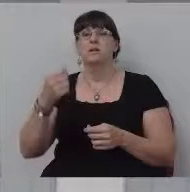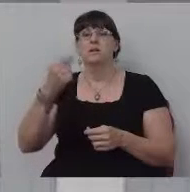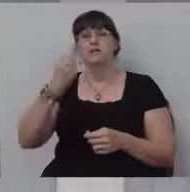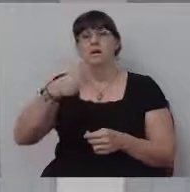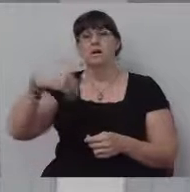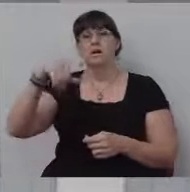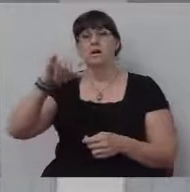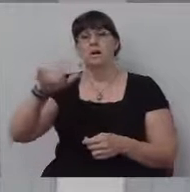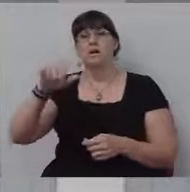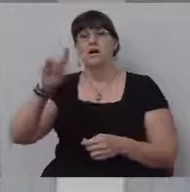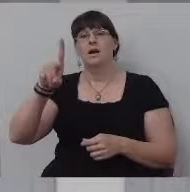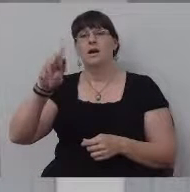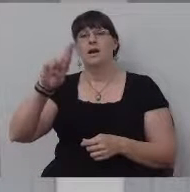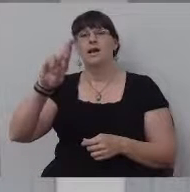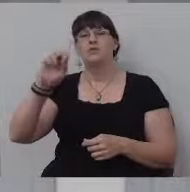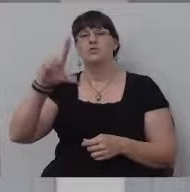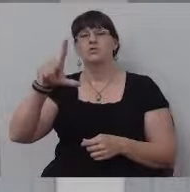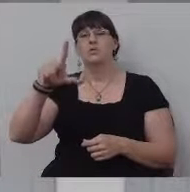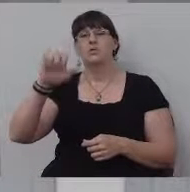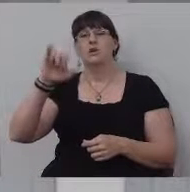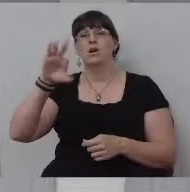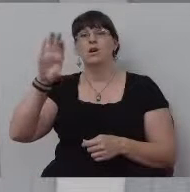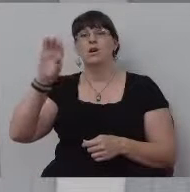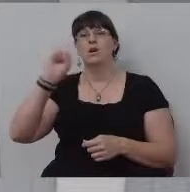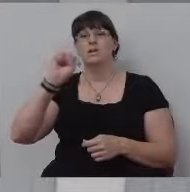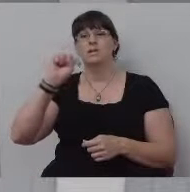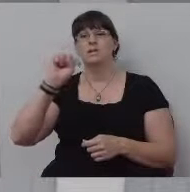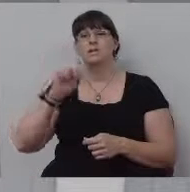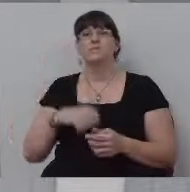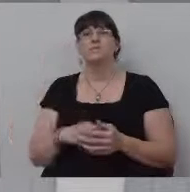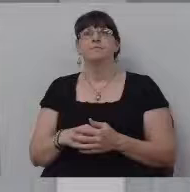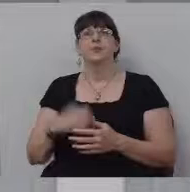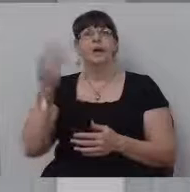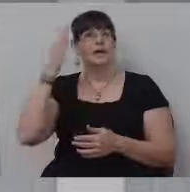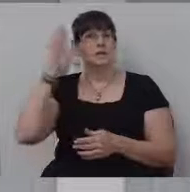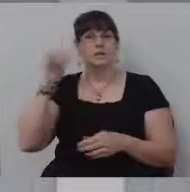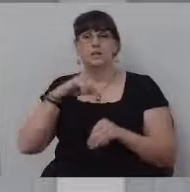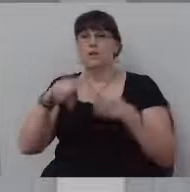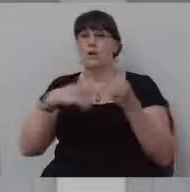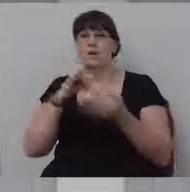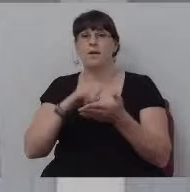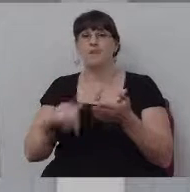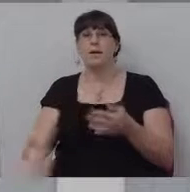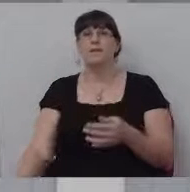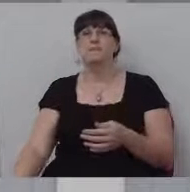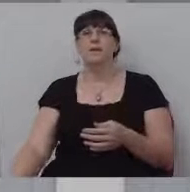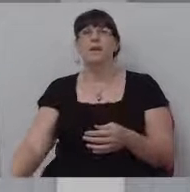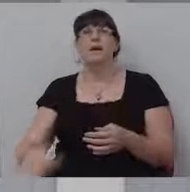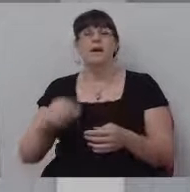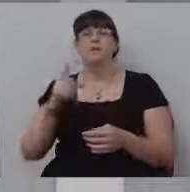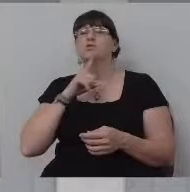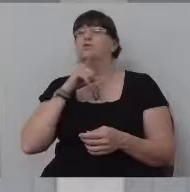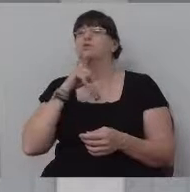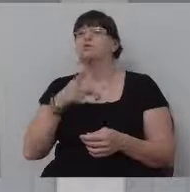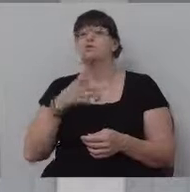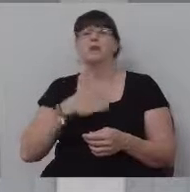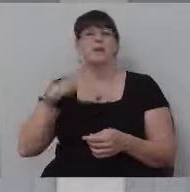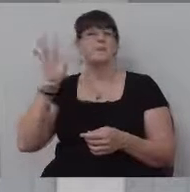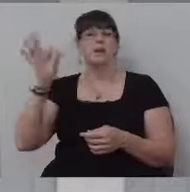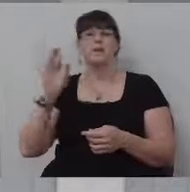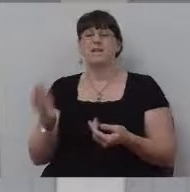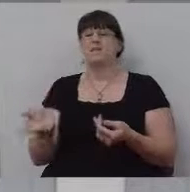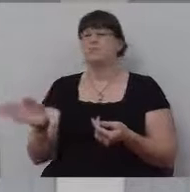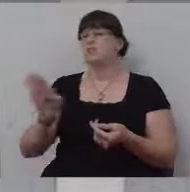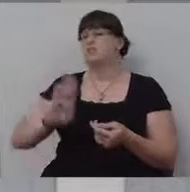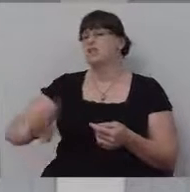in, in baptism and, and, uh, and, uh, I knew nothing about those things. And I was almost certain that my pastor would not be able to lift me